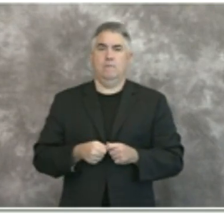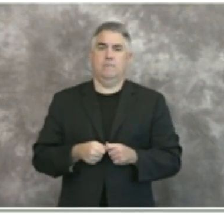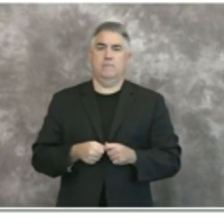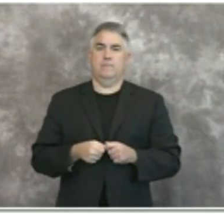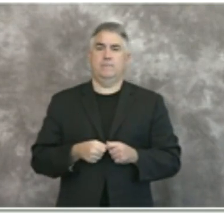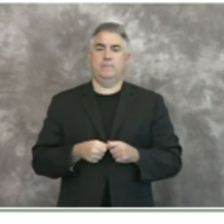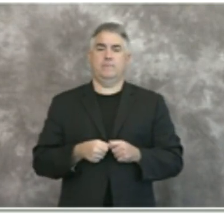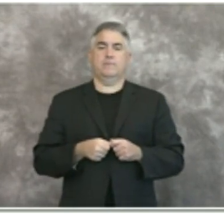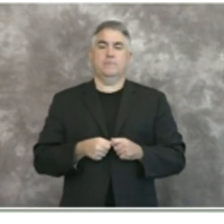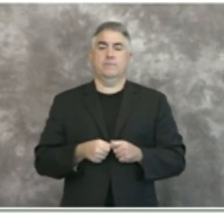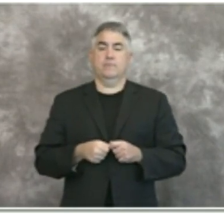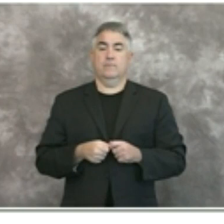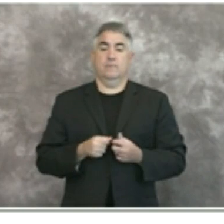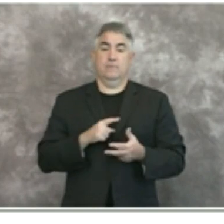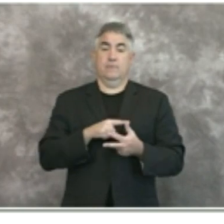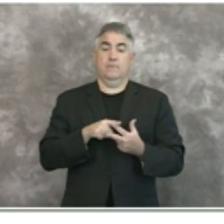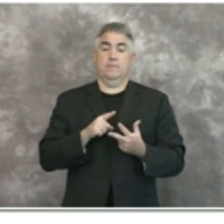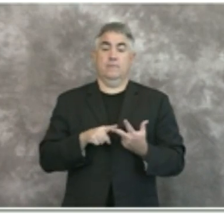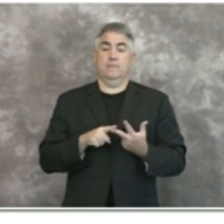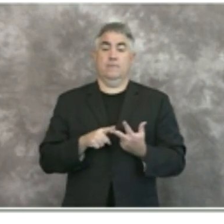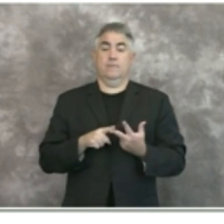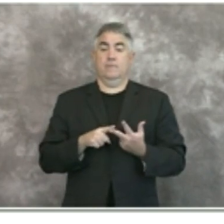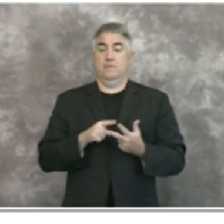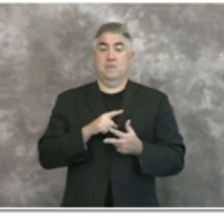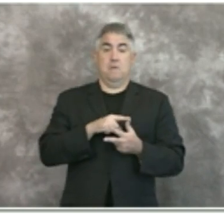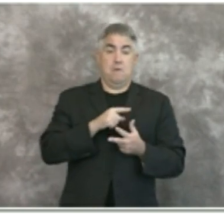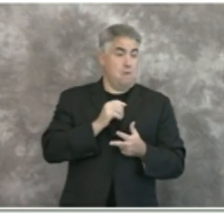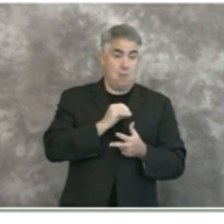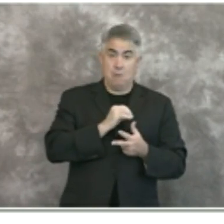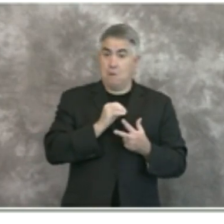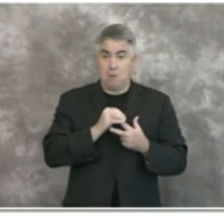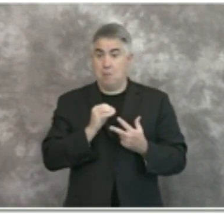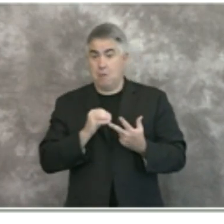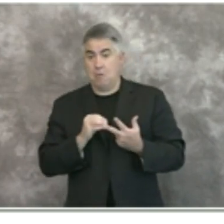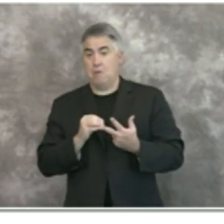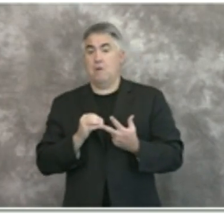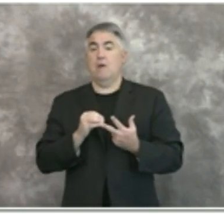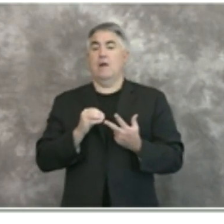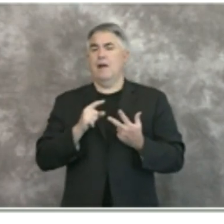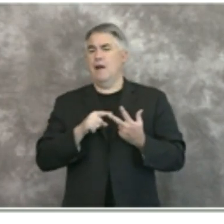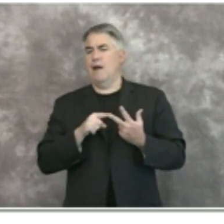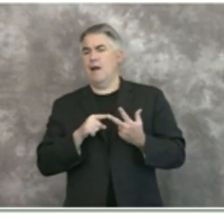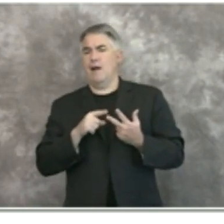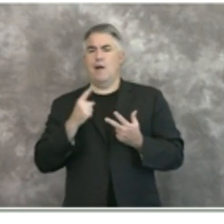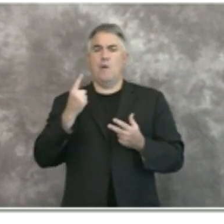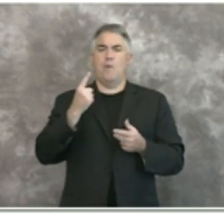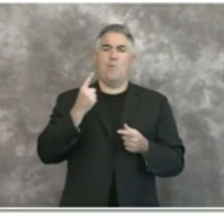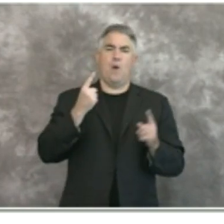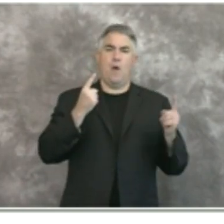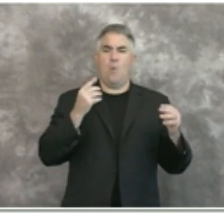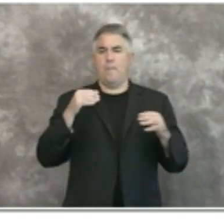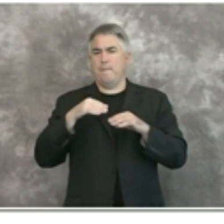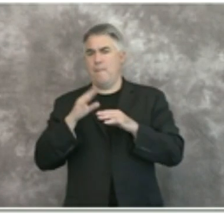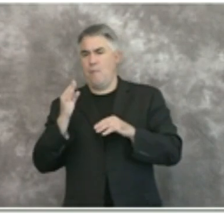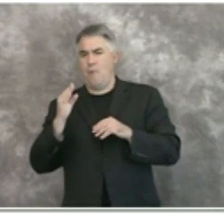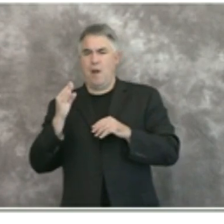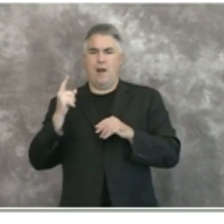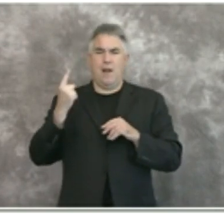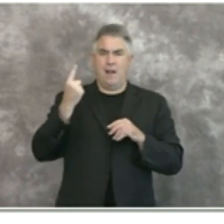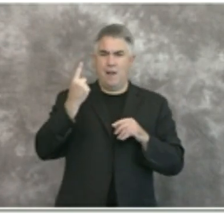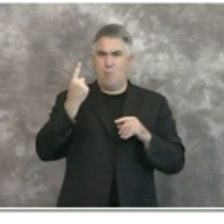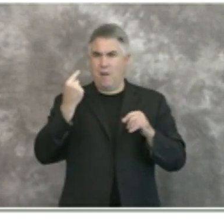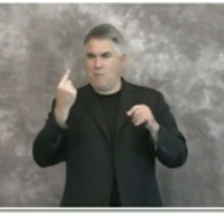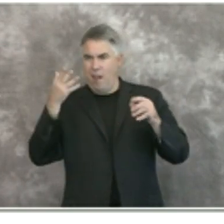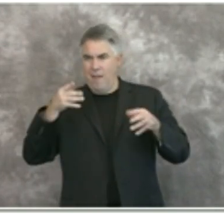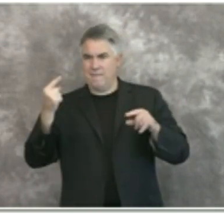green we have not hit those then if one or more of what is left in two of the three columns are met that